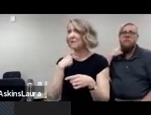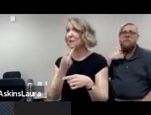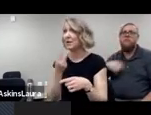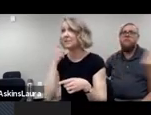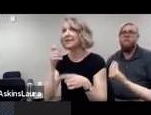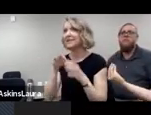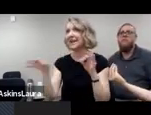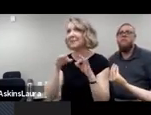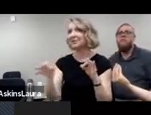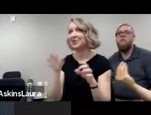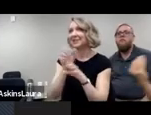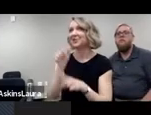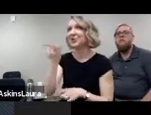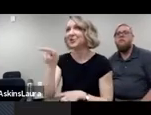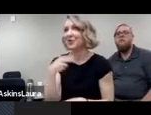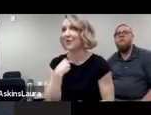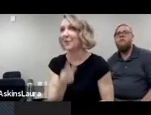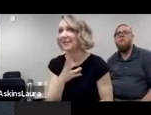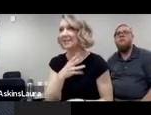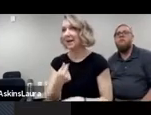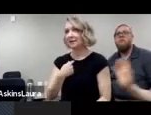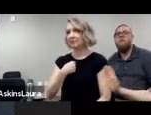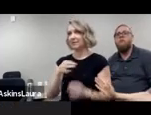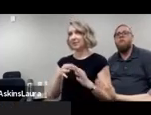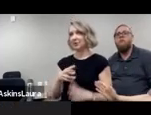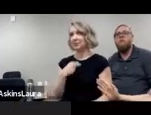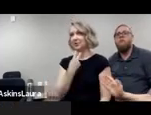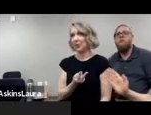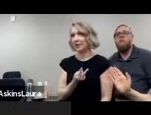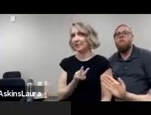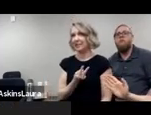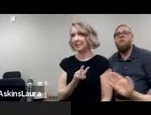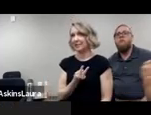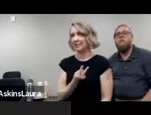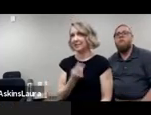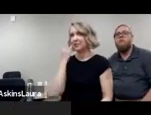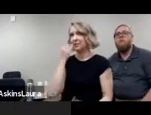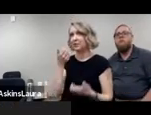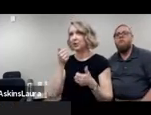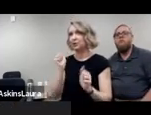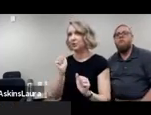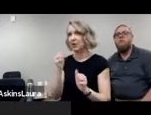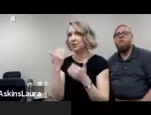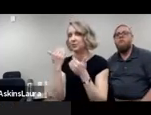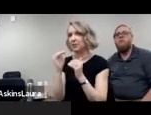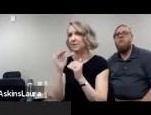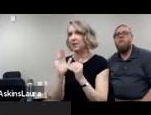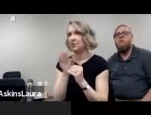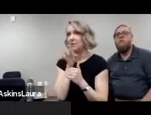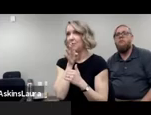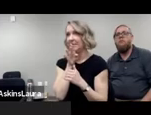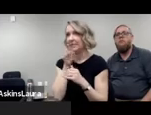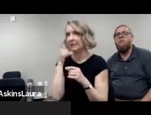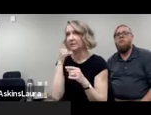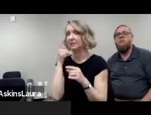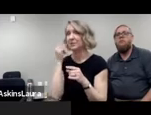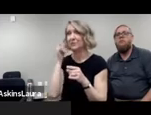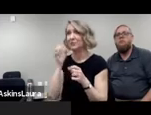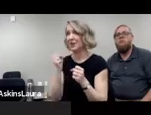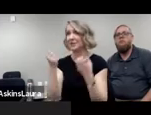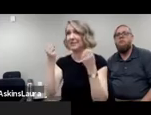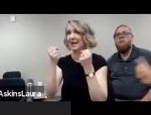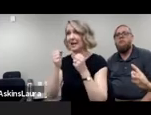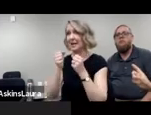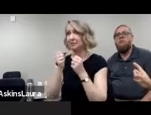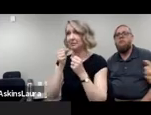the captioning is picking your voice and her voice. So if you can just sign so that it just picks up her voice. So the captioning is picking up both. So if you can just